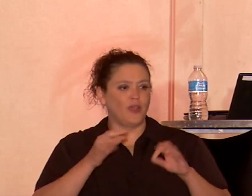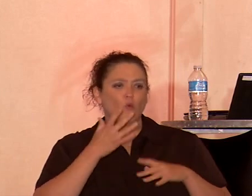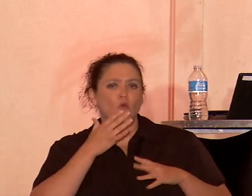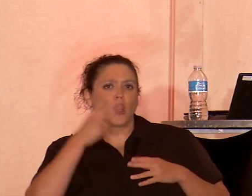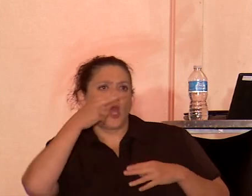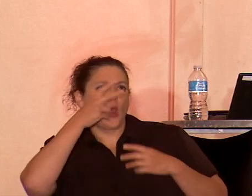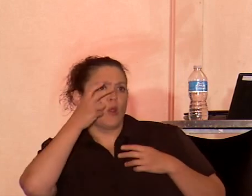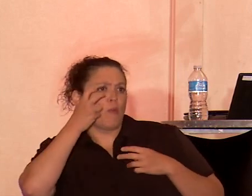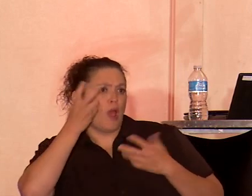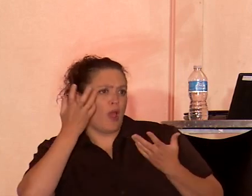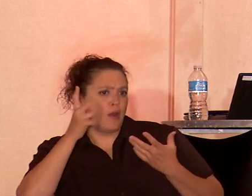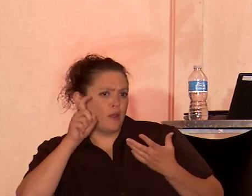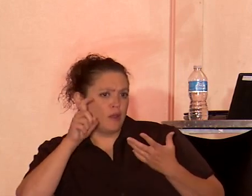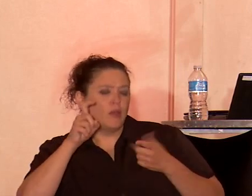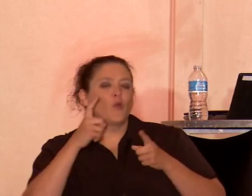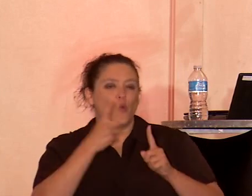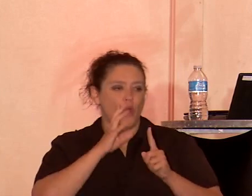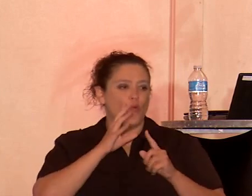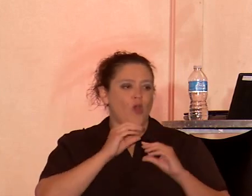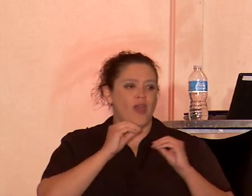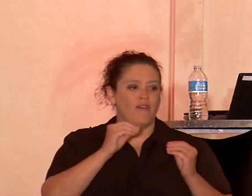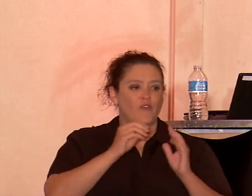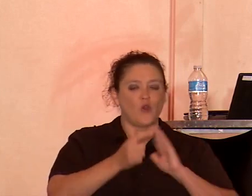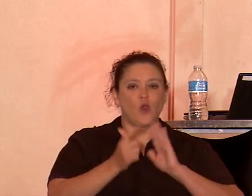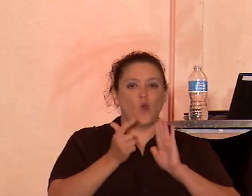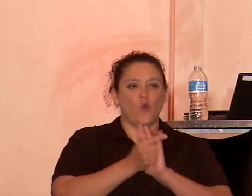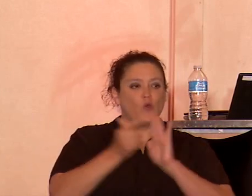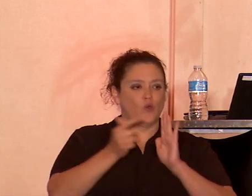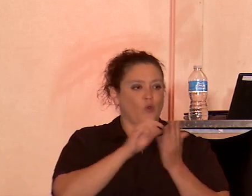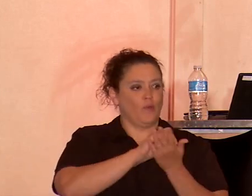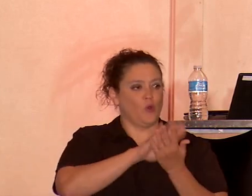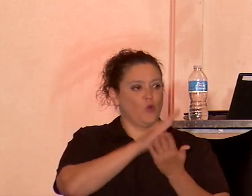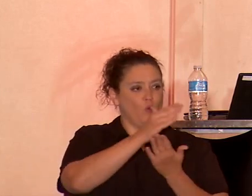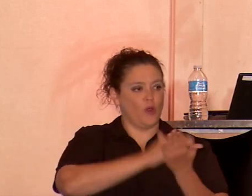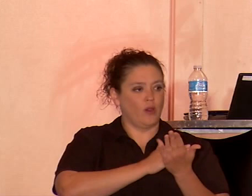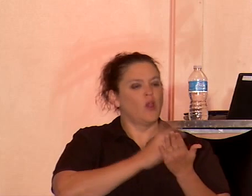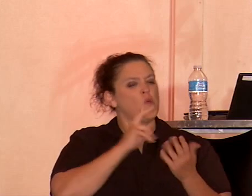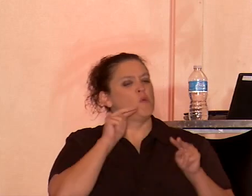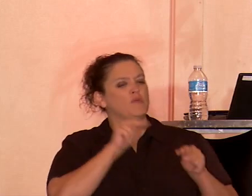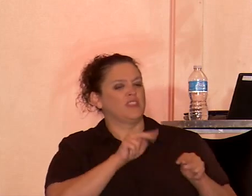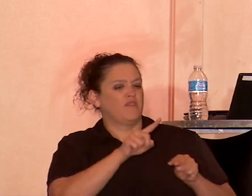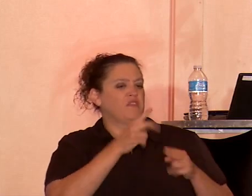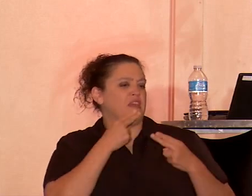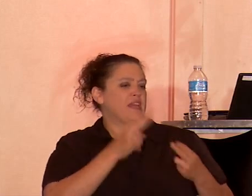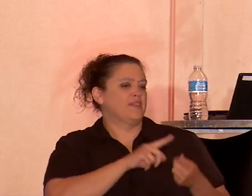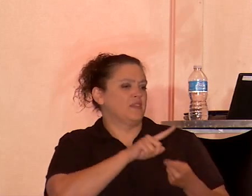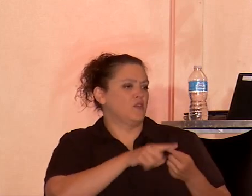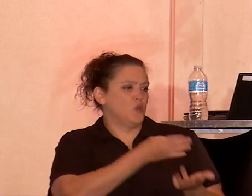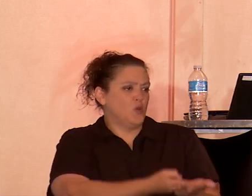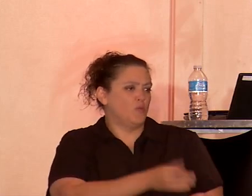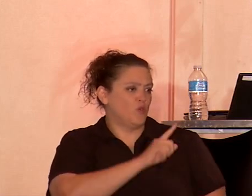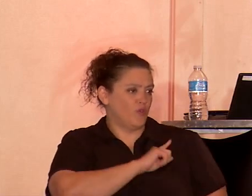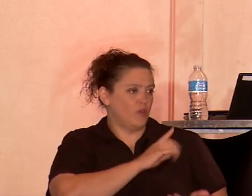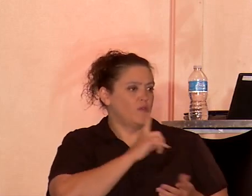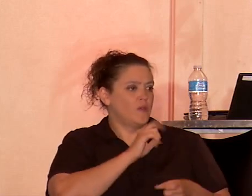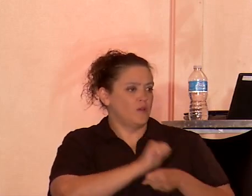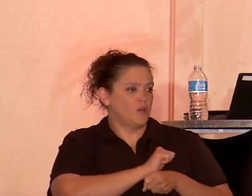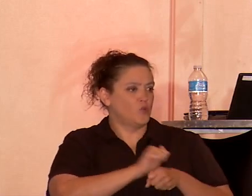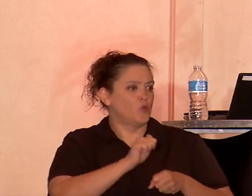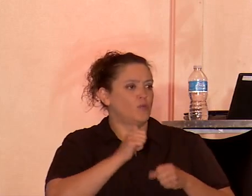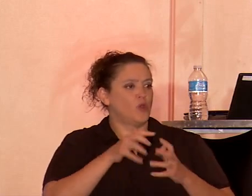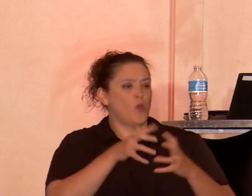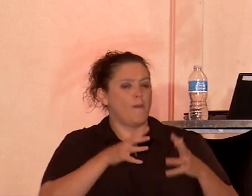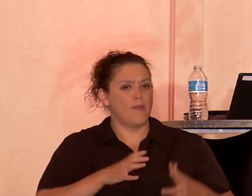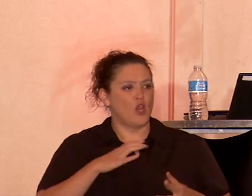no criminal record, be perceived as innocent until proven guilty, and a true blue American citizen